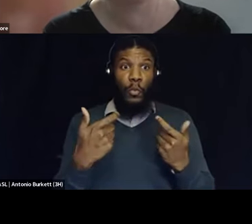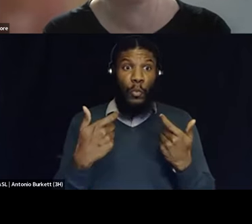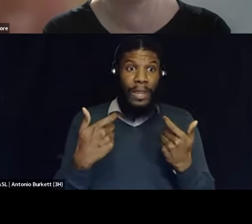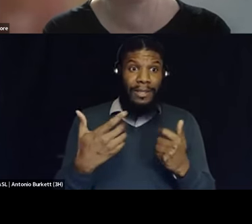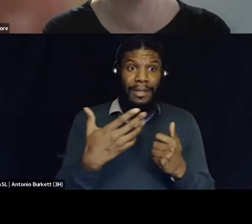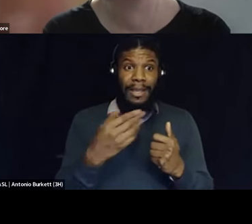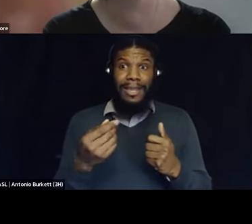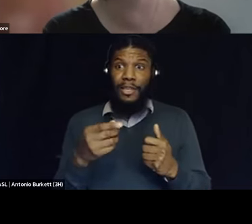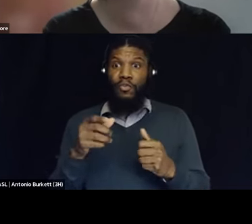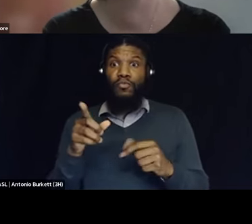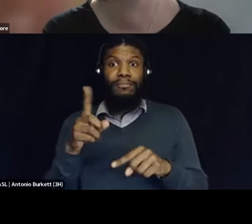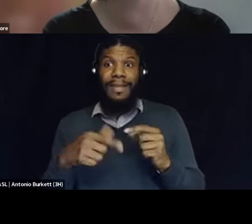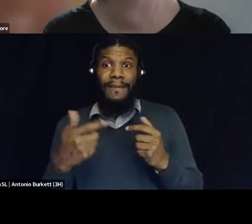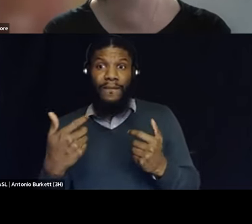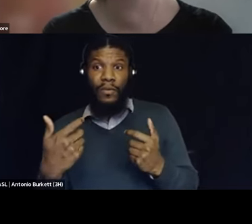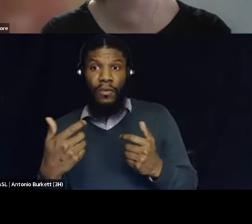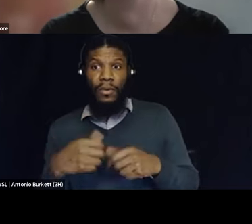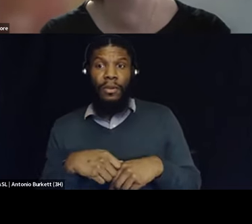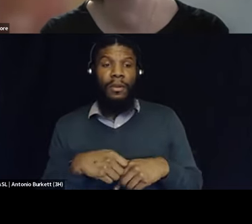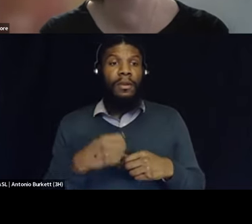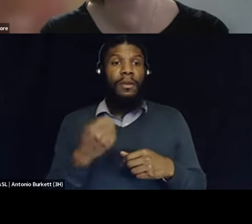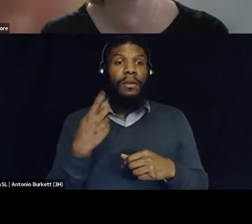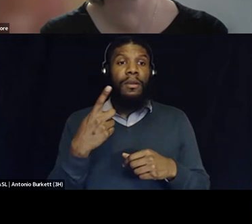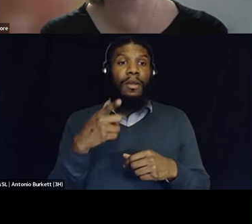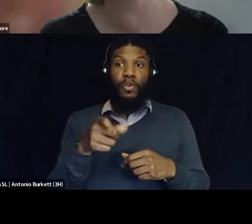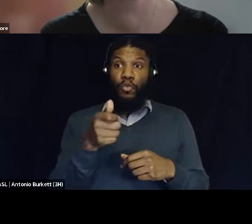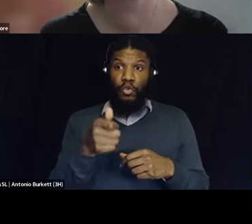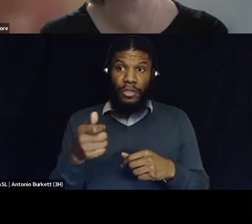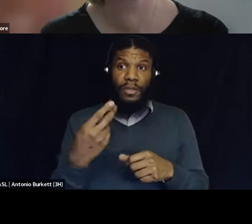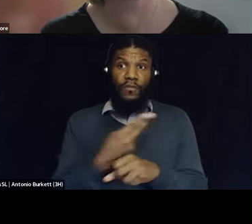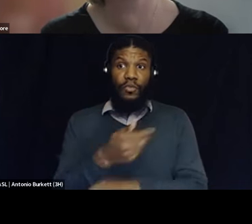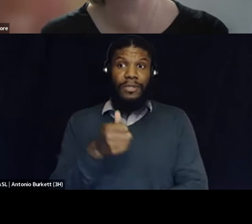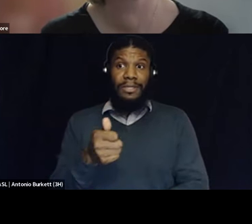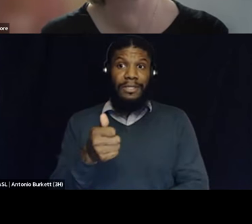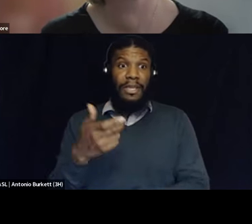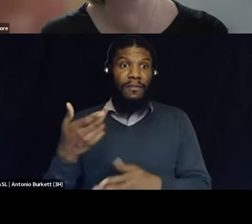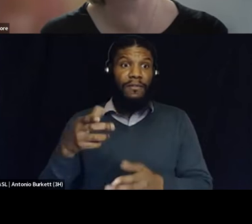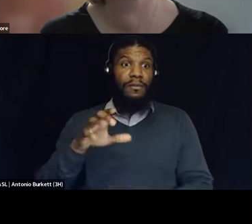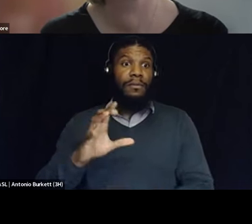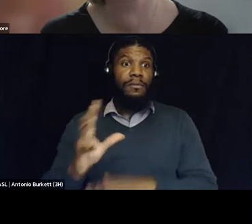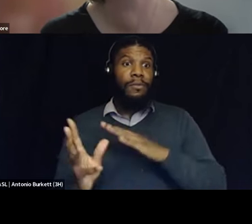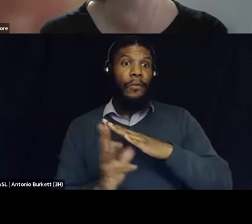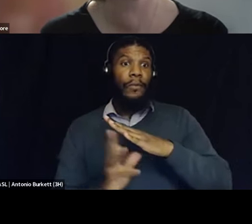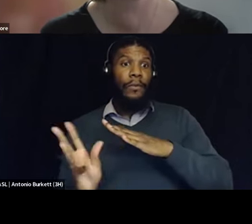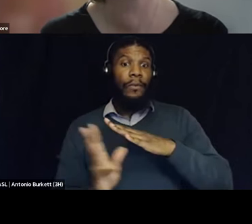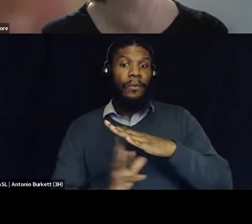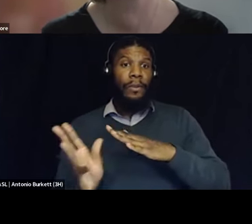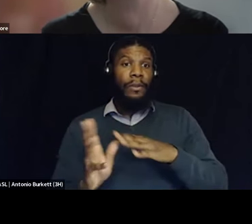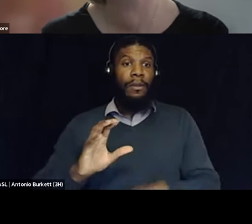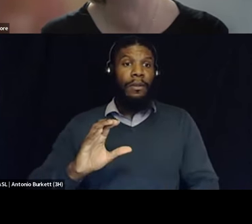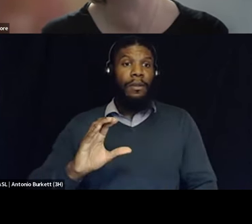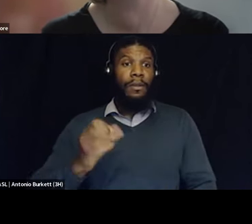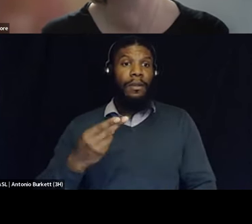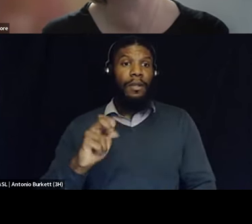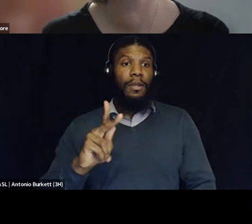who can be viewing it stop checking out at the counters yourself we're killing ourselves when we do that we need to